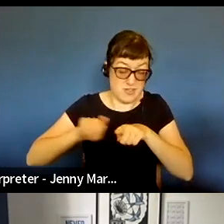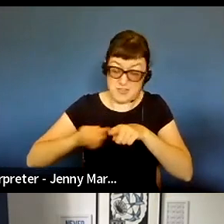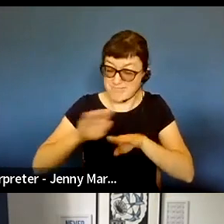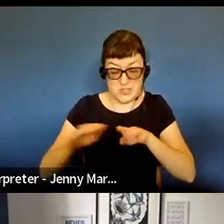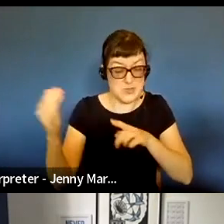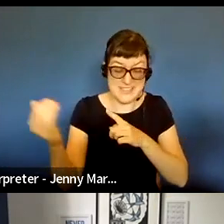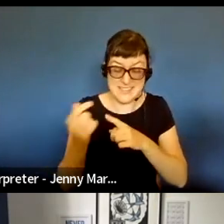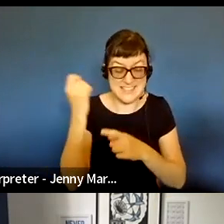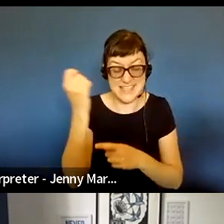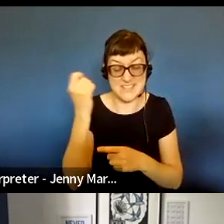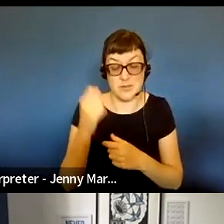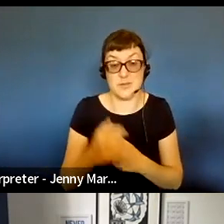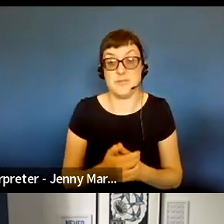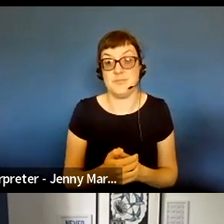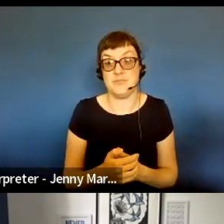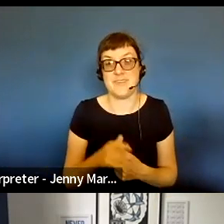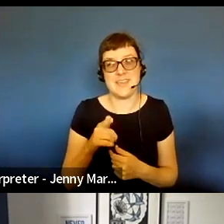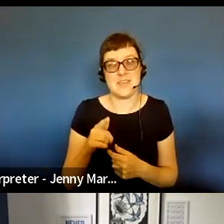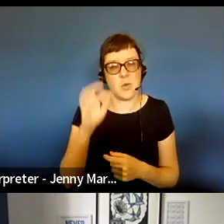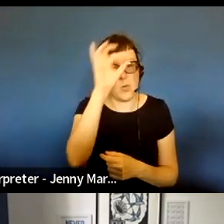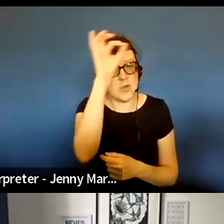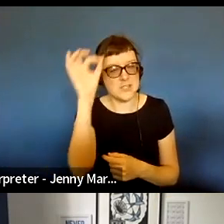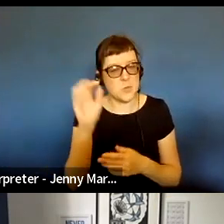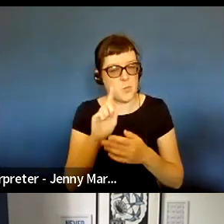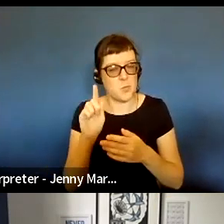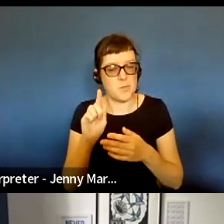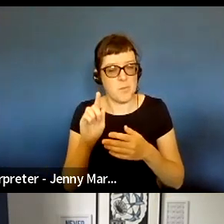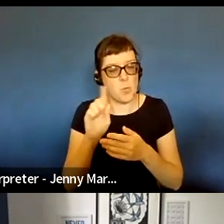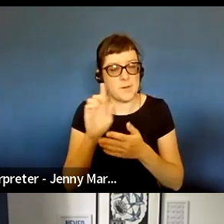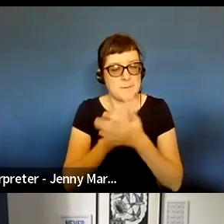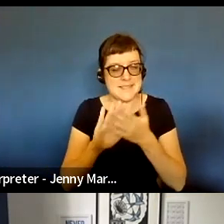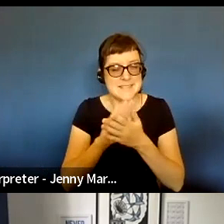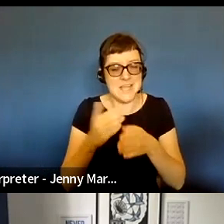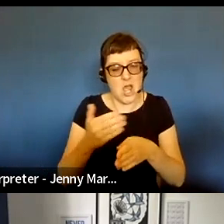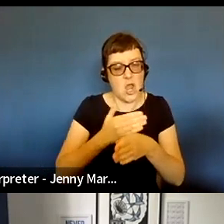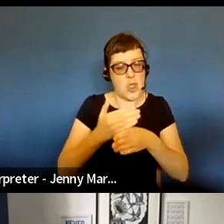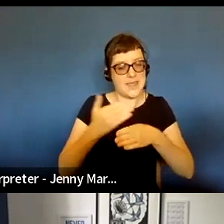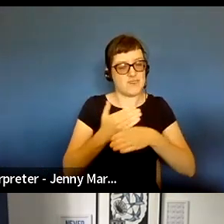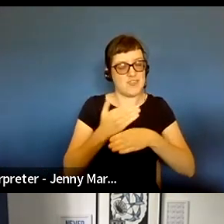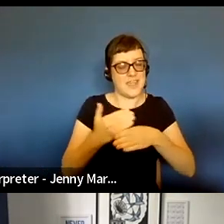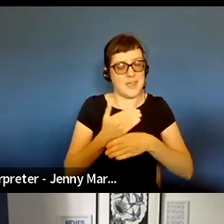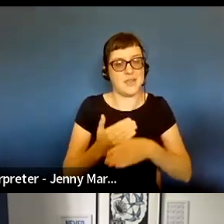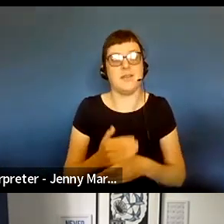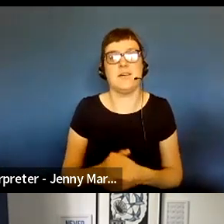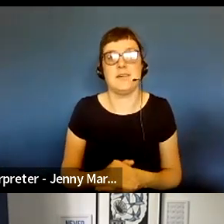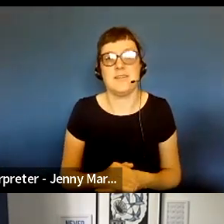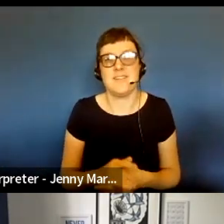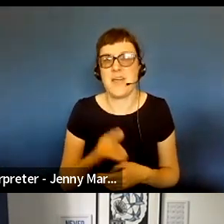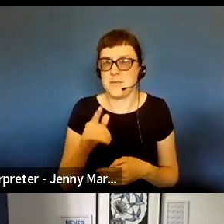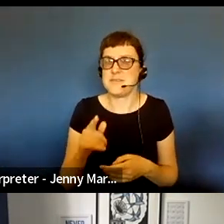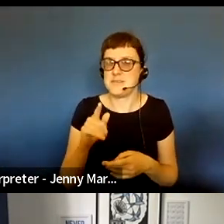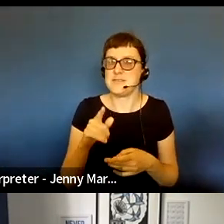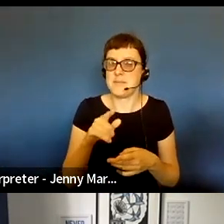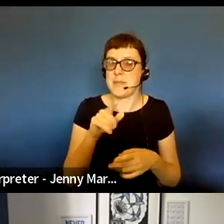So I guess a question about that definition of early career, and I guess where it's a quite unusual mix of